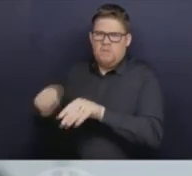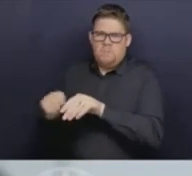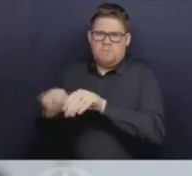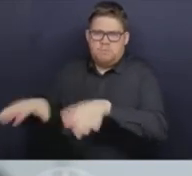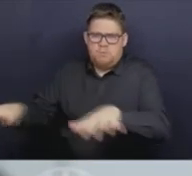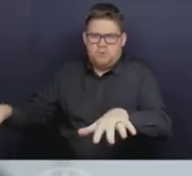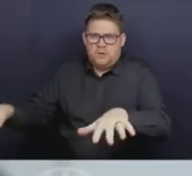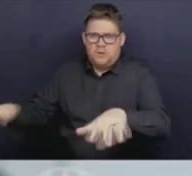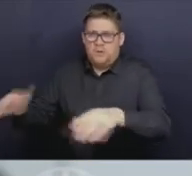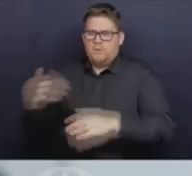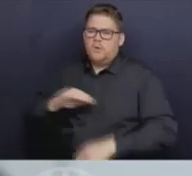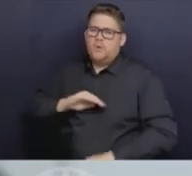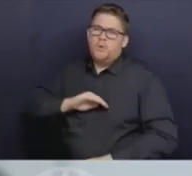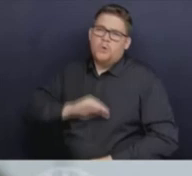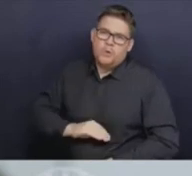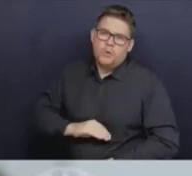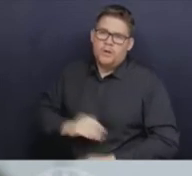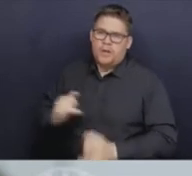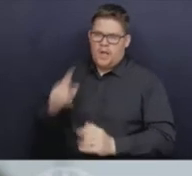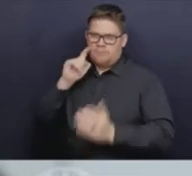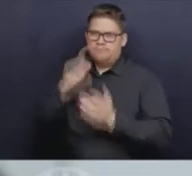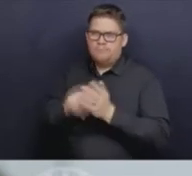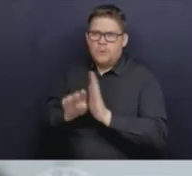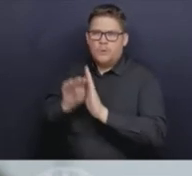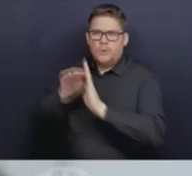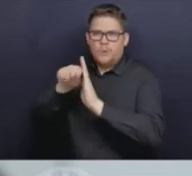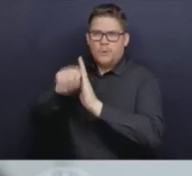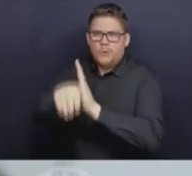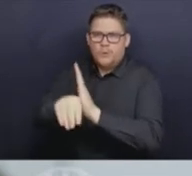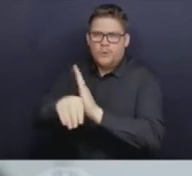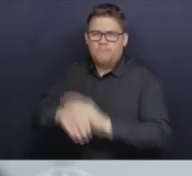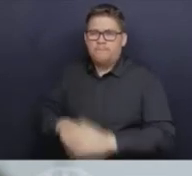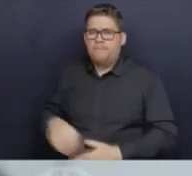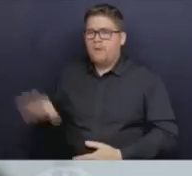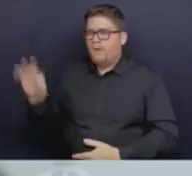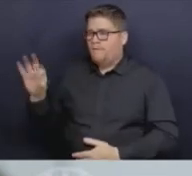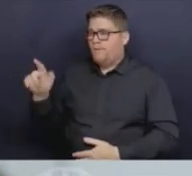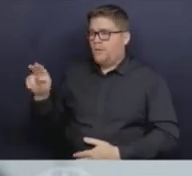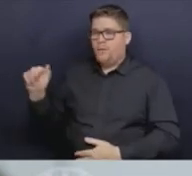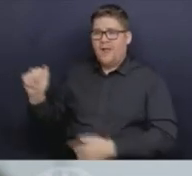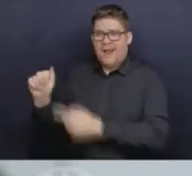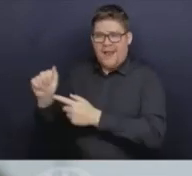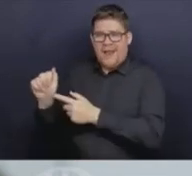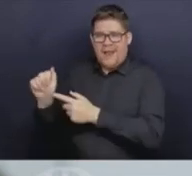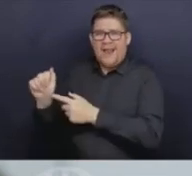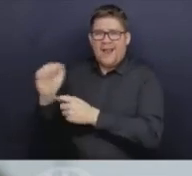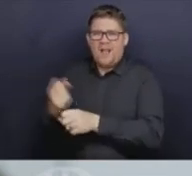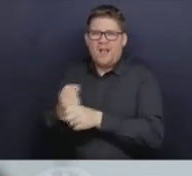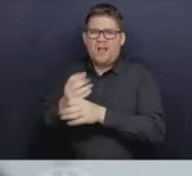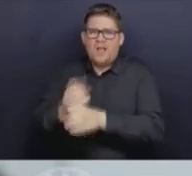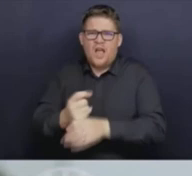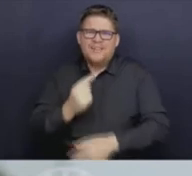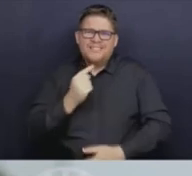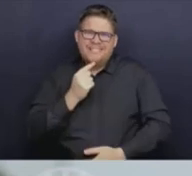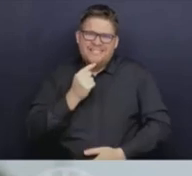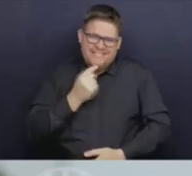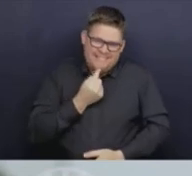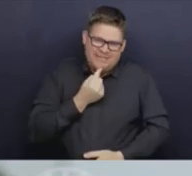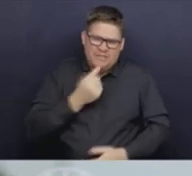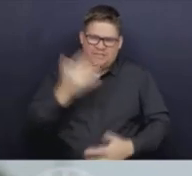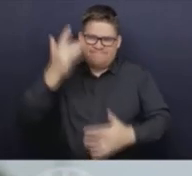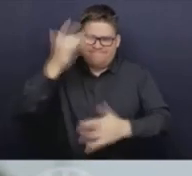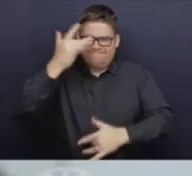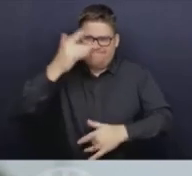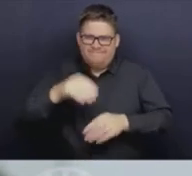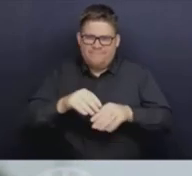strain of influenza that we see that most likely causes severe illness, particularly in children who've never been exposed to it before